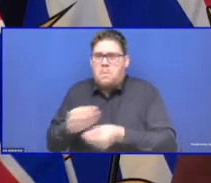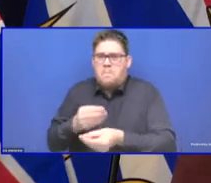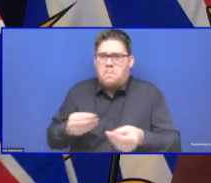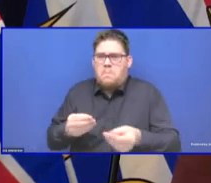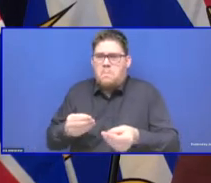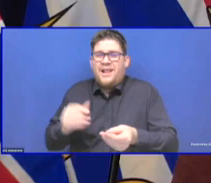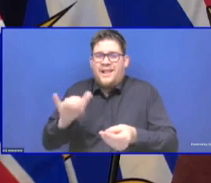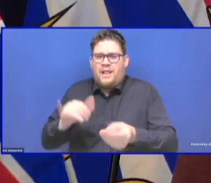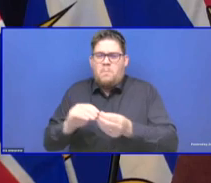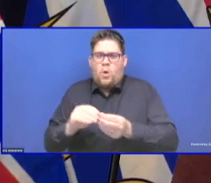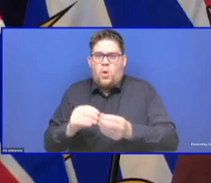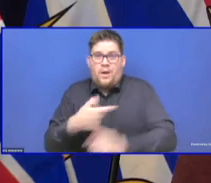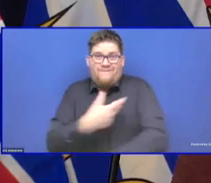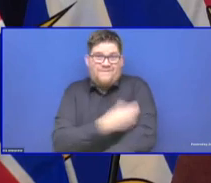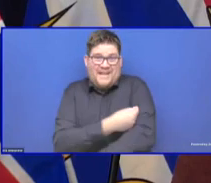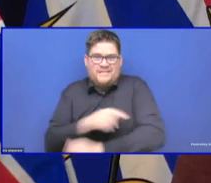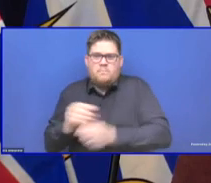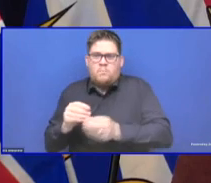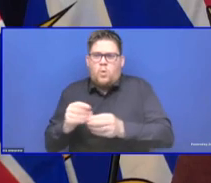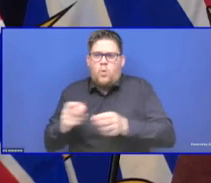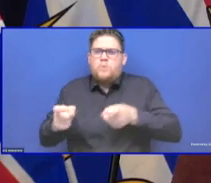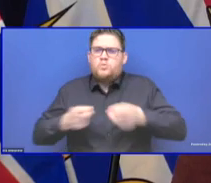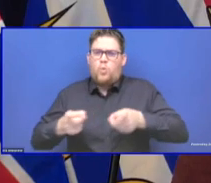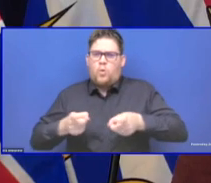Next question, Lisa Yuzda, City News.